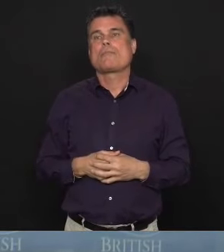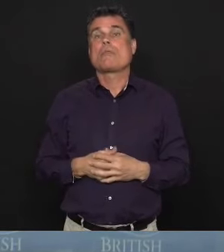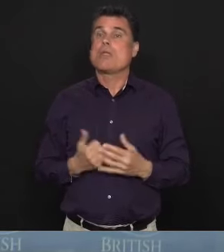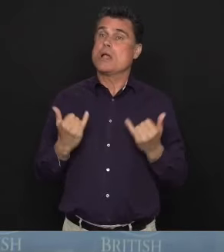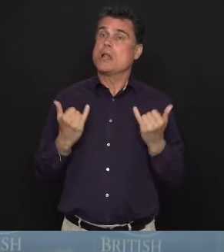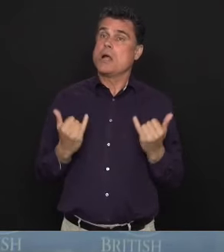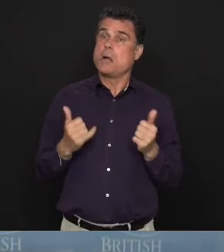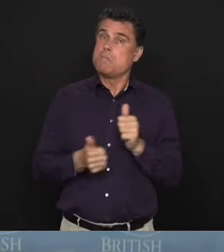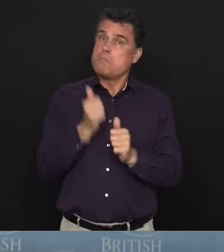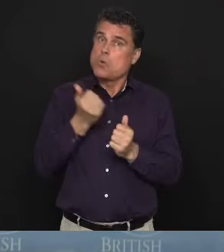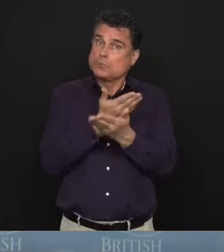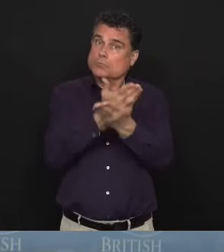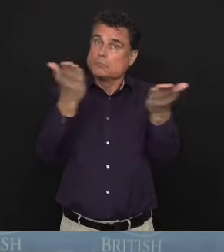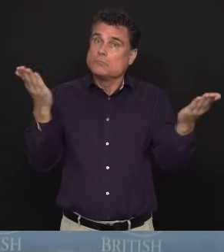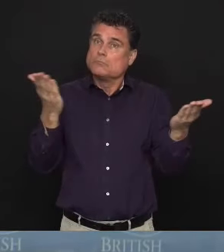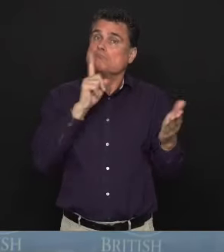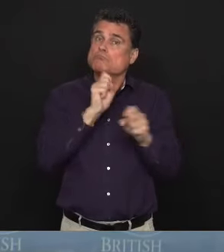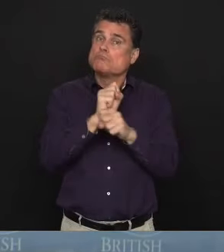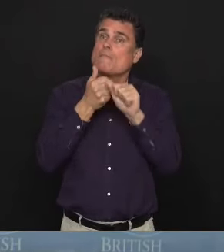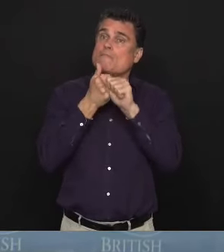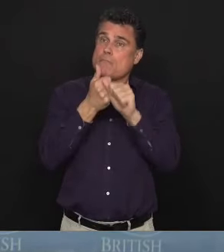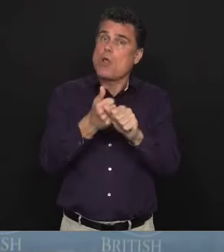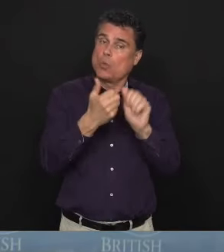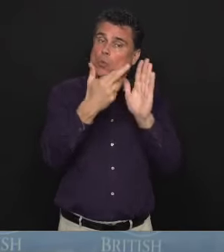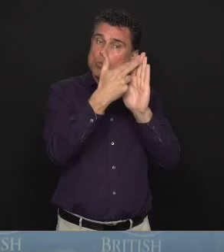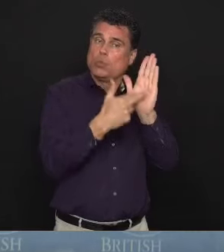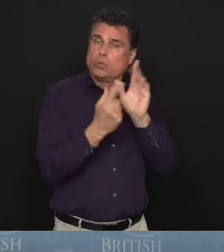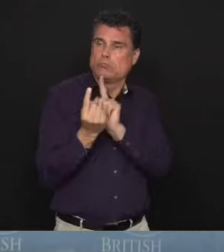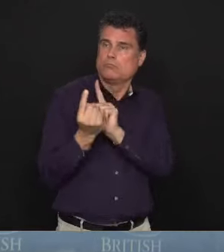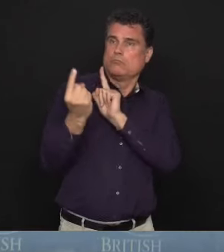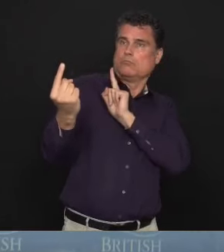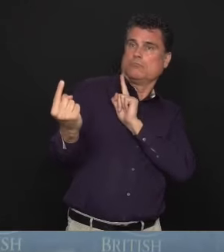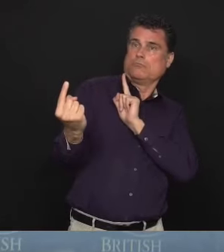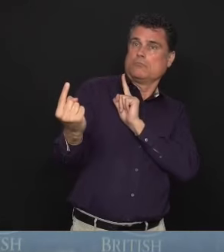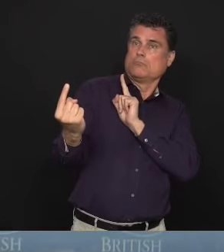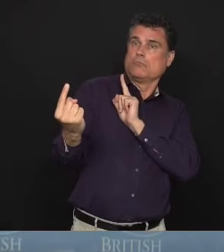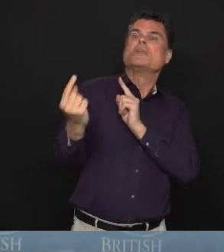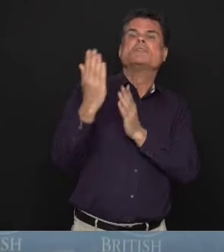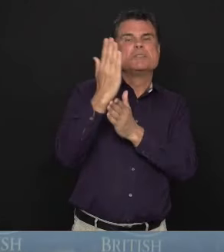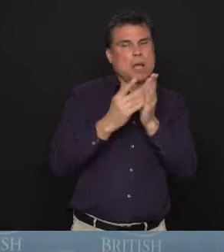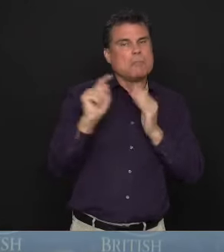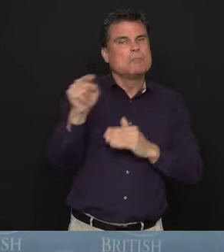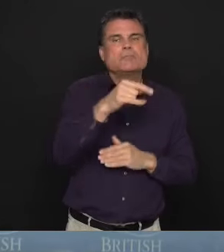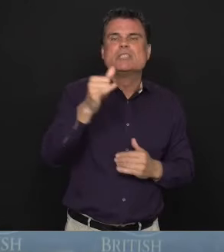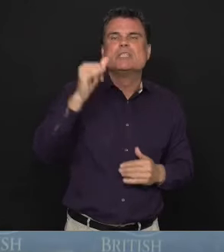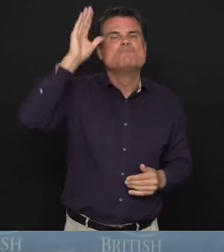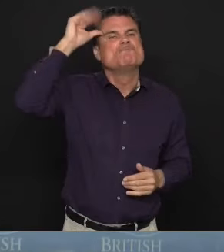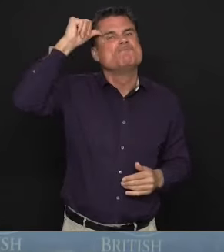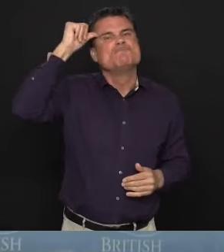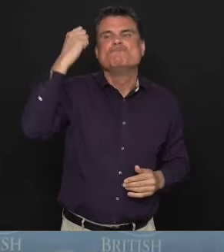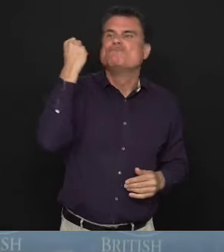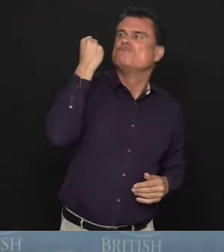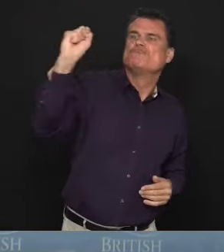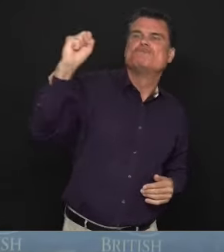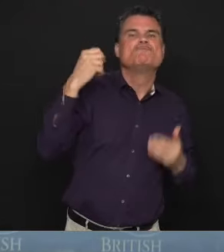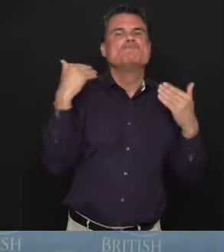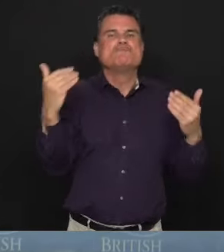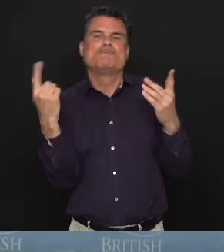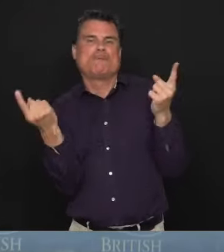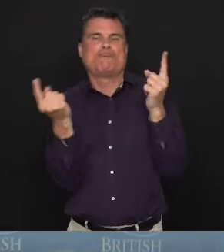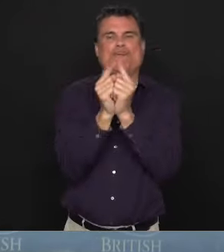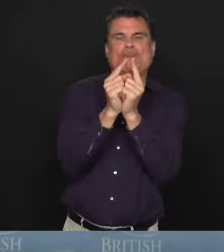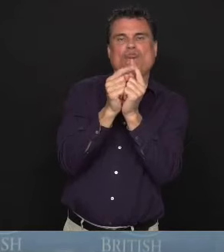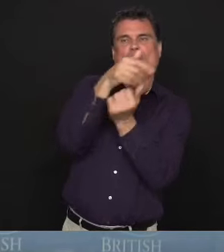are following it. There are always those who won't. And what we will continue to do is to drive home the message that people must